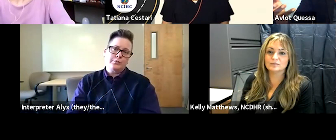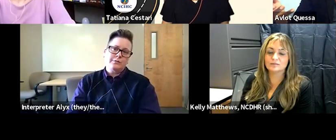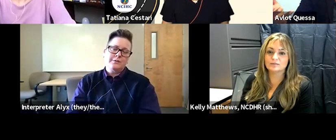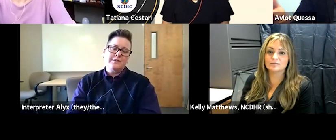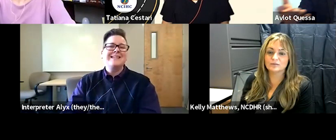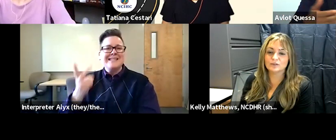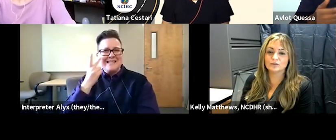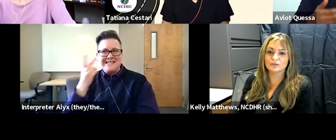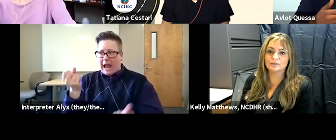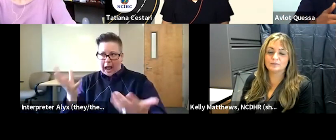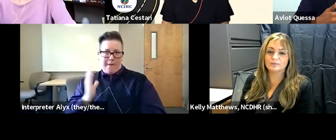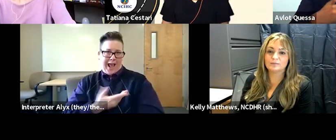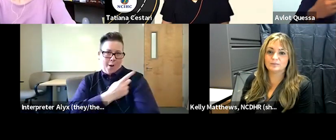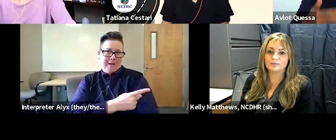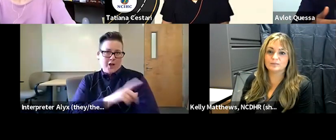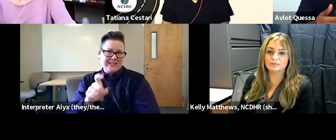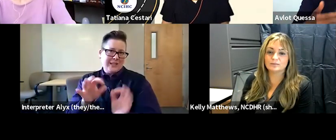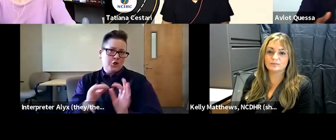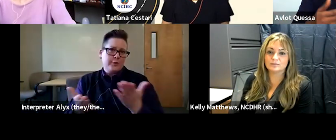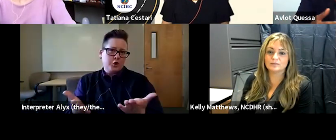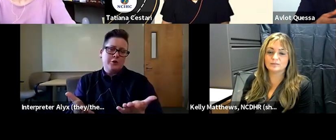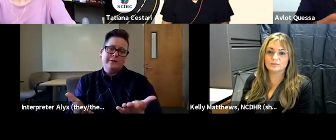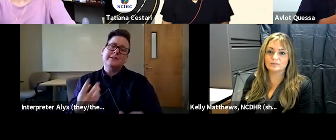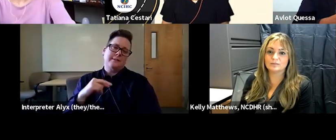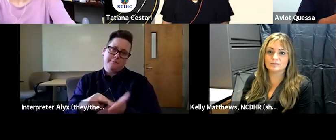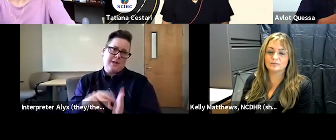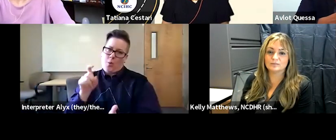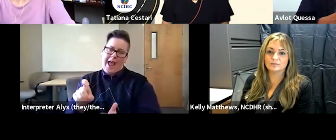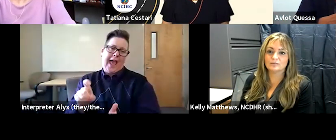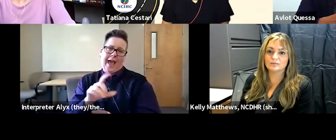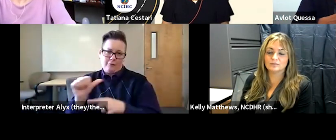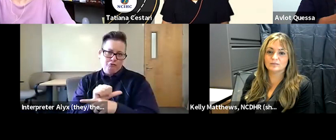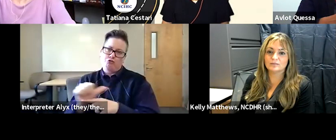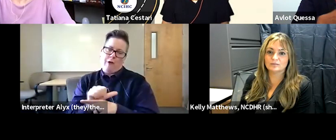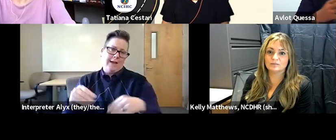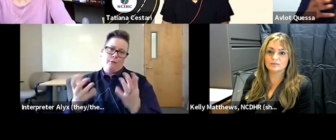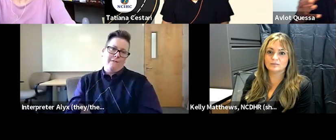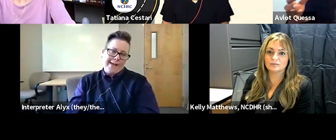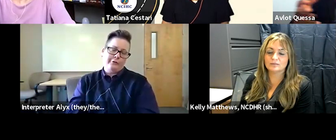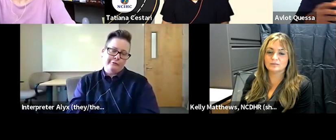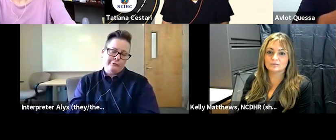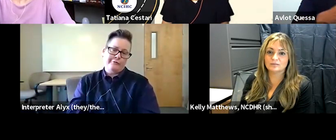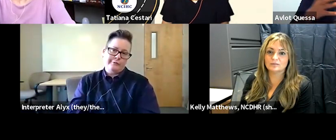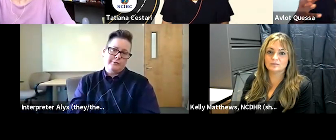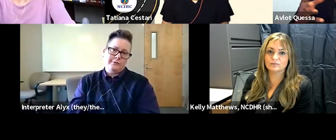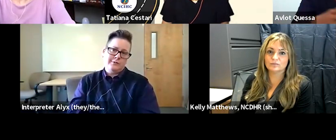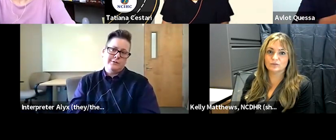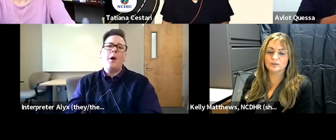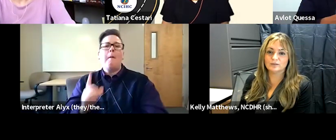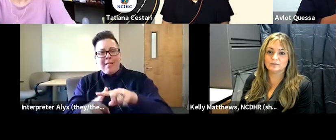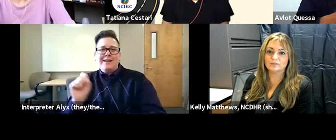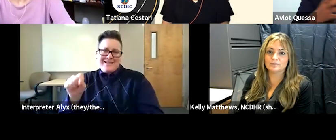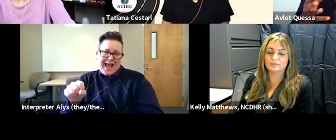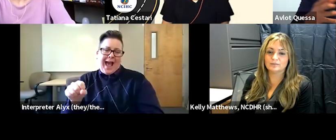our patients we need to make sure that we leverage training for providers um you know in addition to the requirements